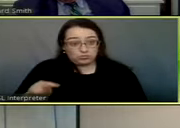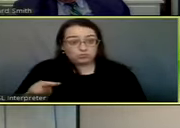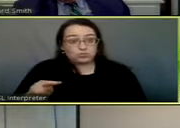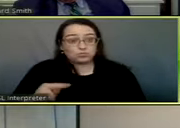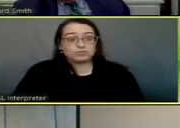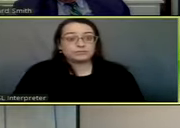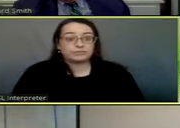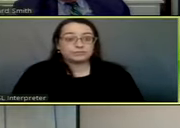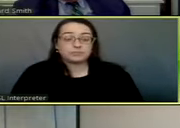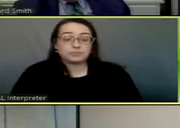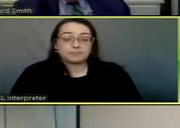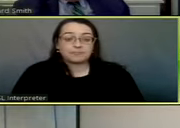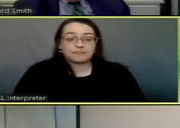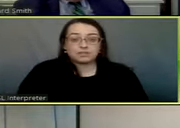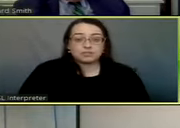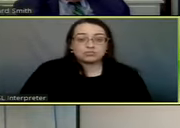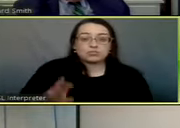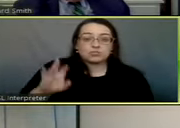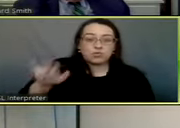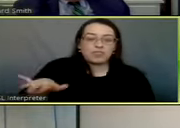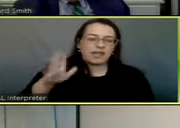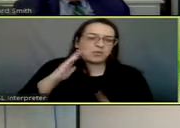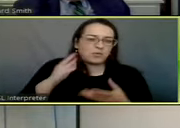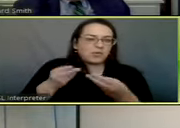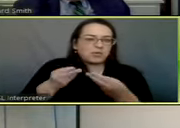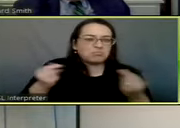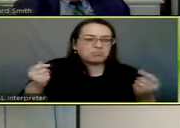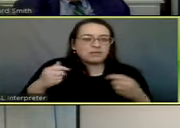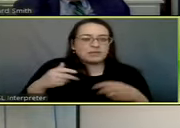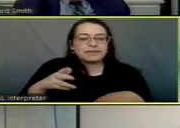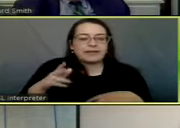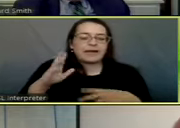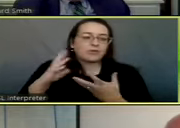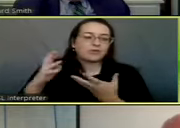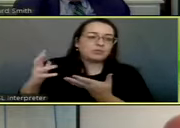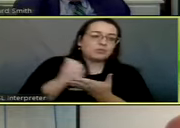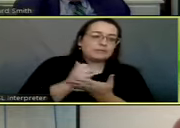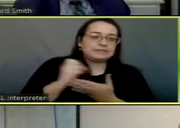So, will go away? Yes, it goes away.